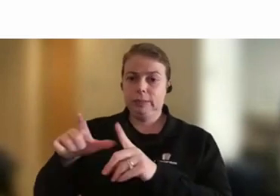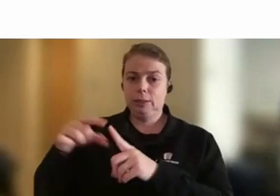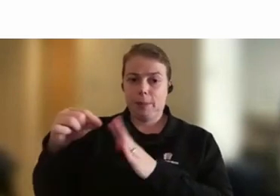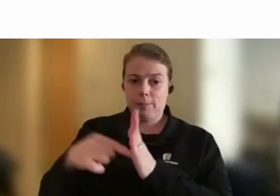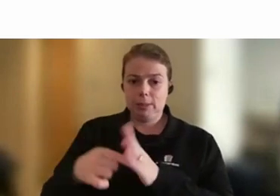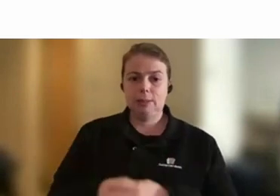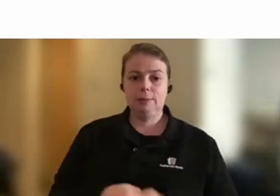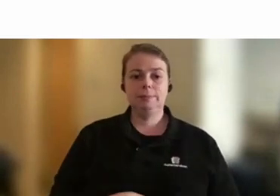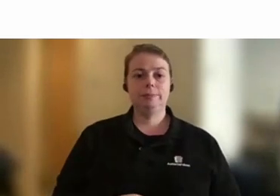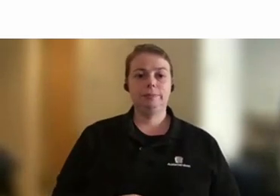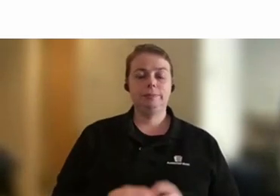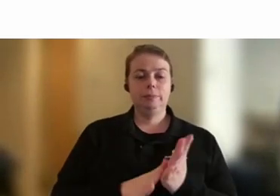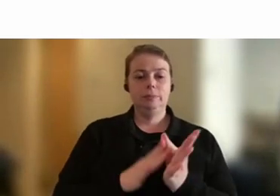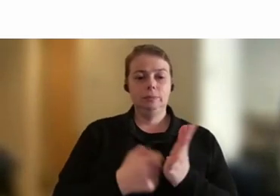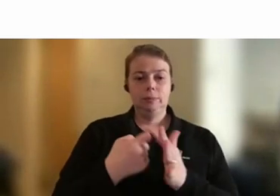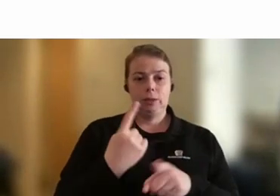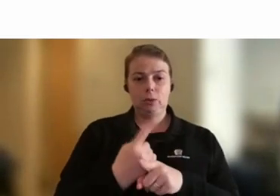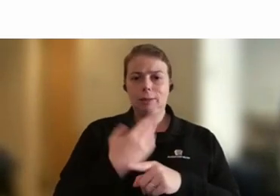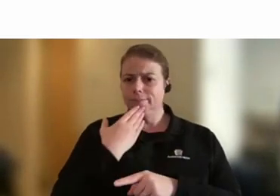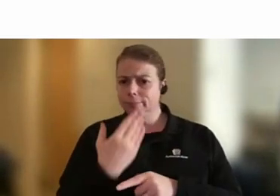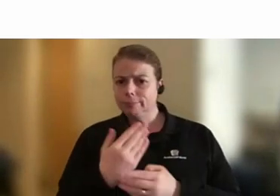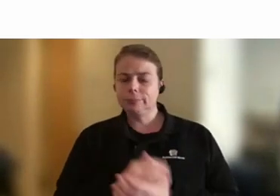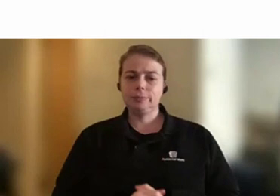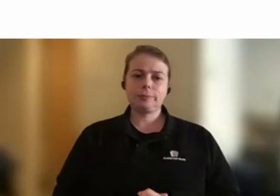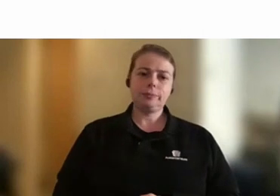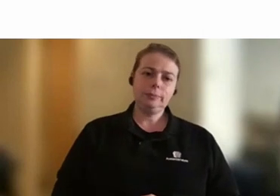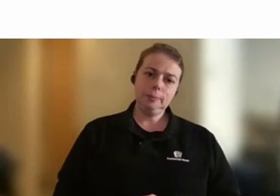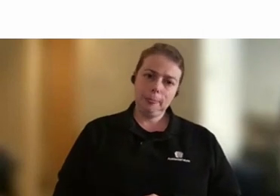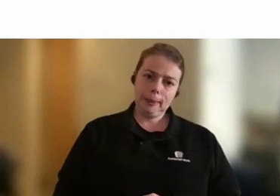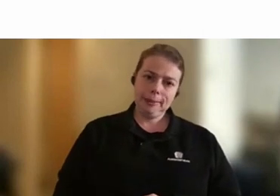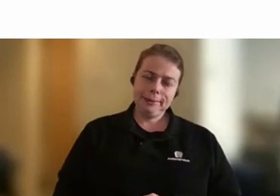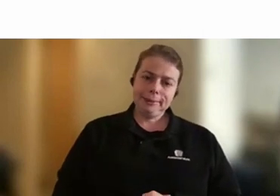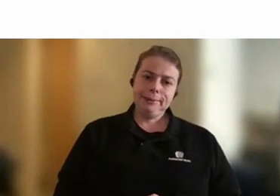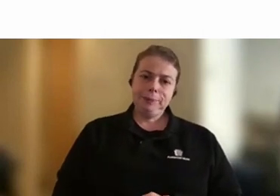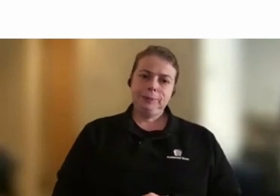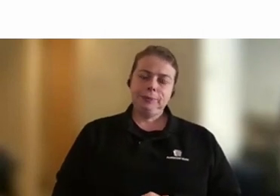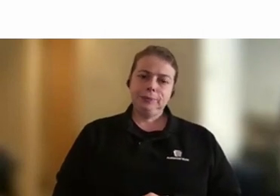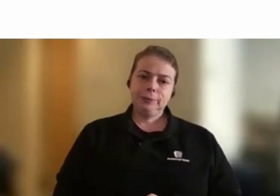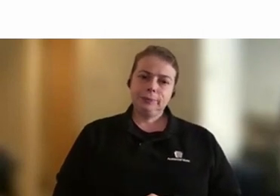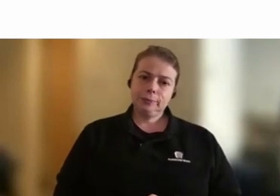Thanks, Rebecca. Just in line with that, would